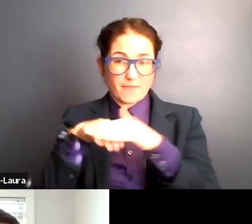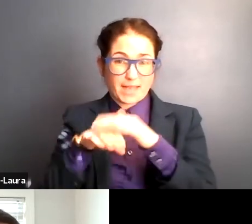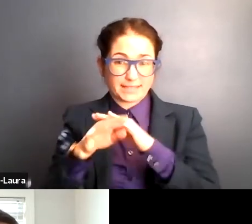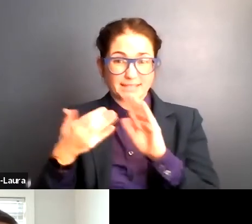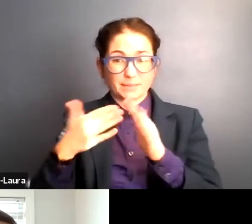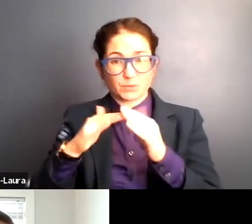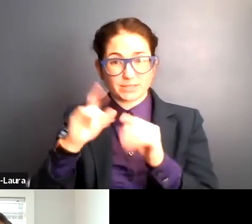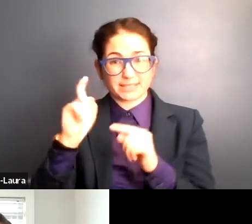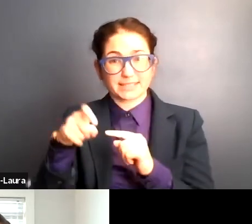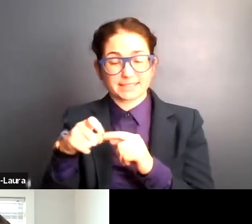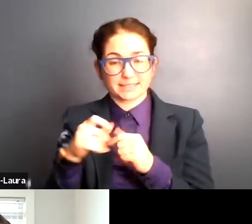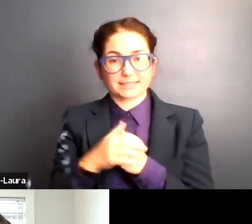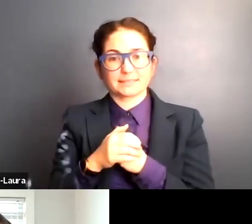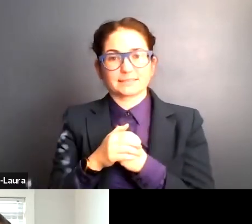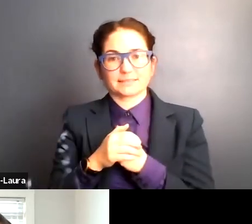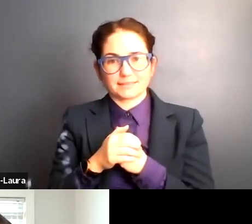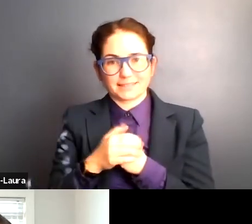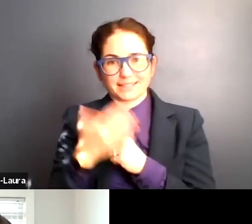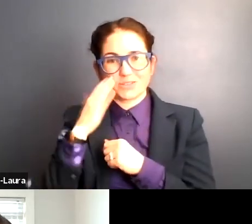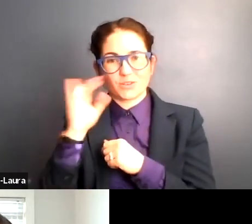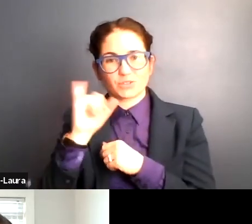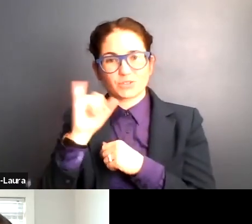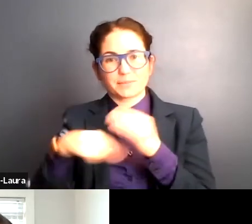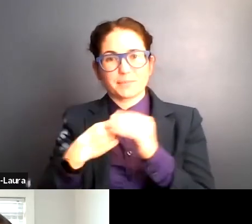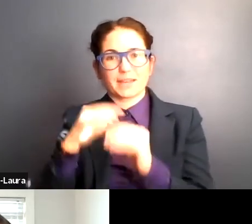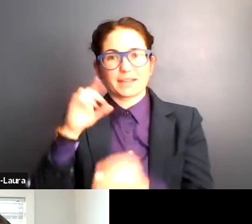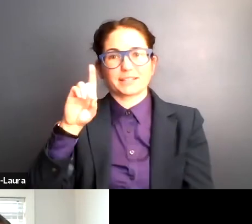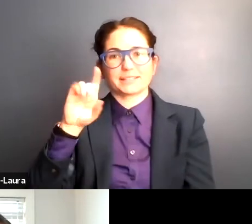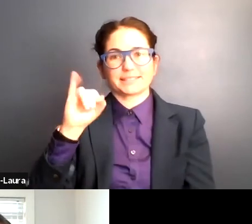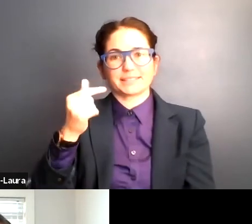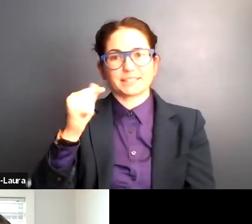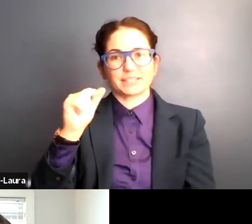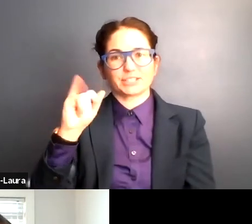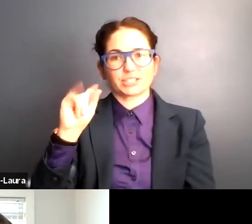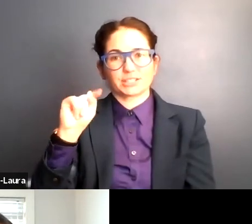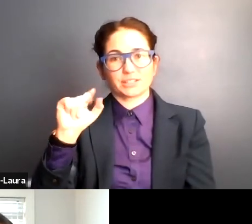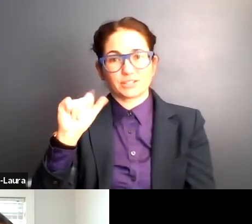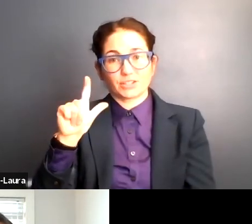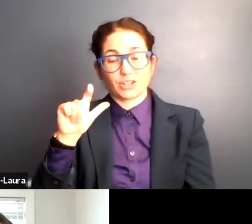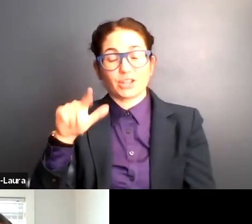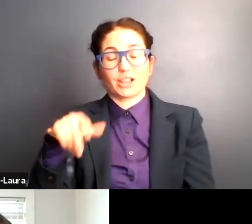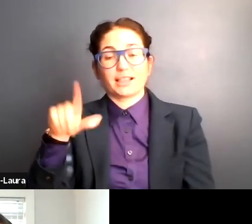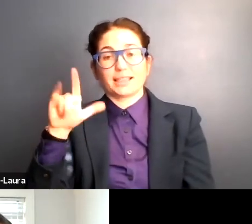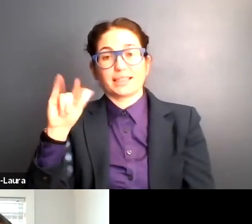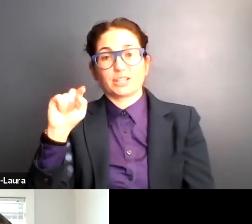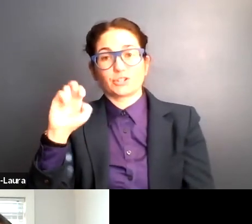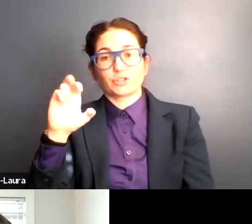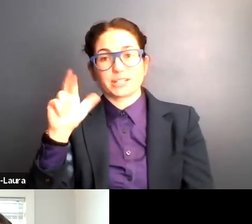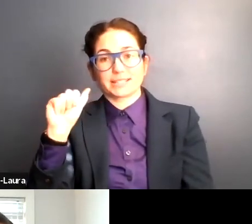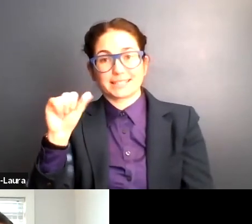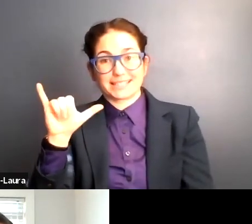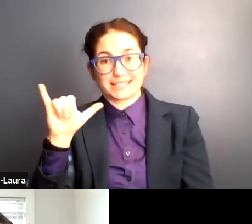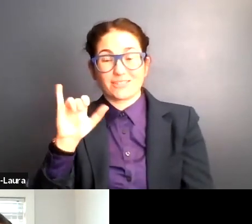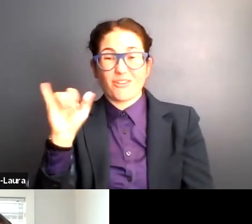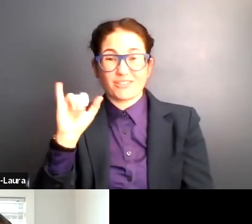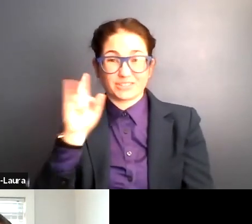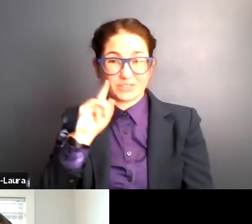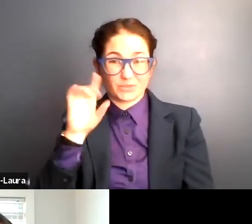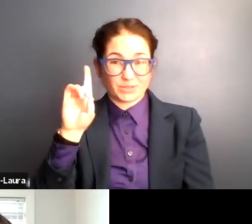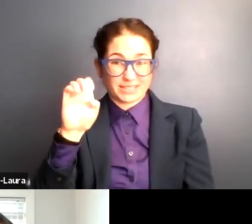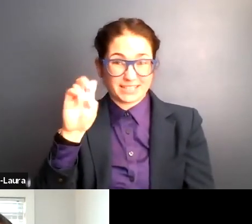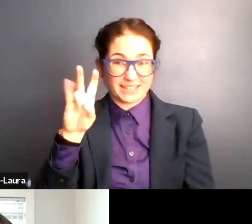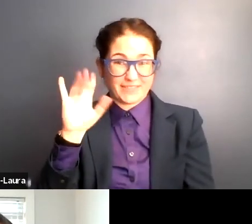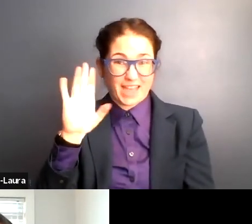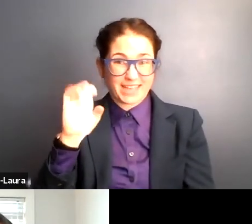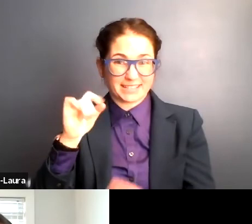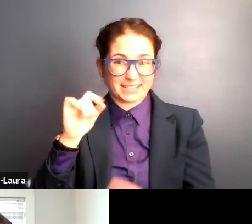needs. Um, it's also about digital literacy and three, a device. So there's three